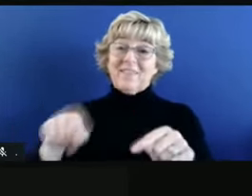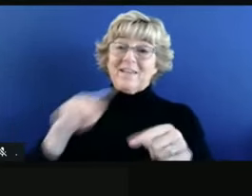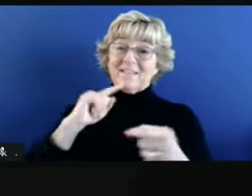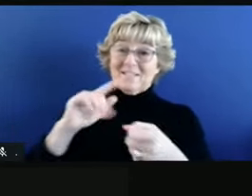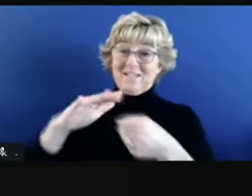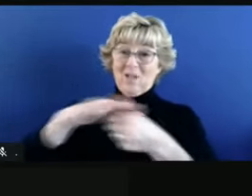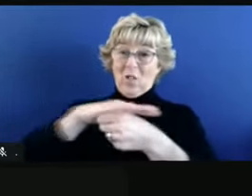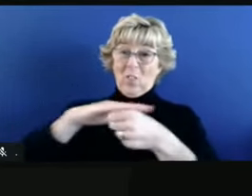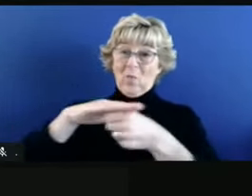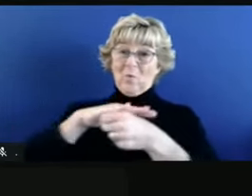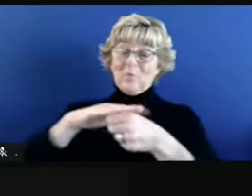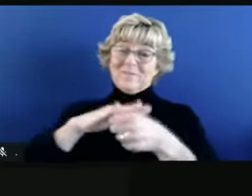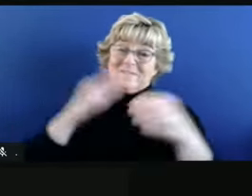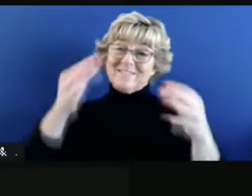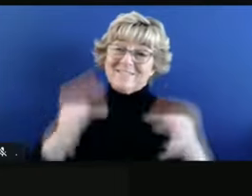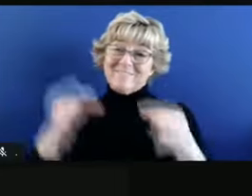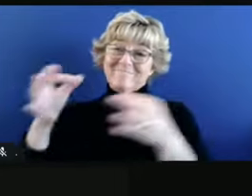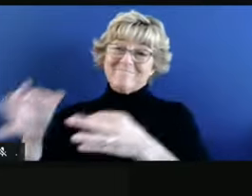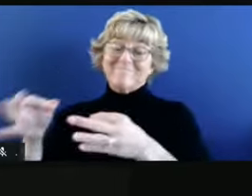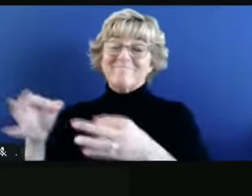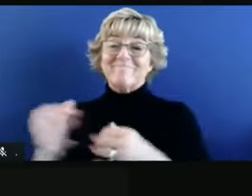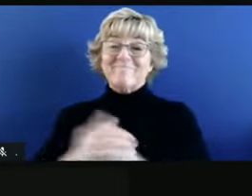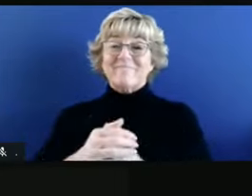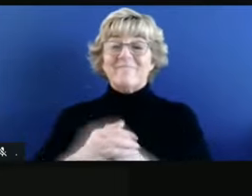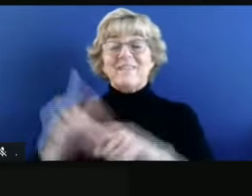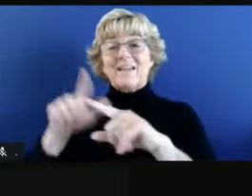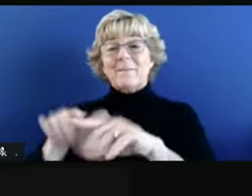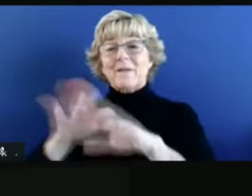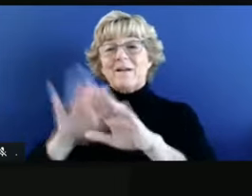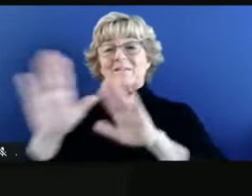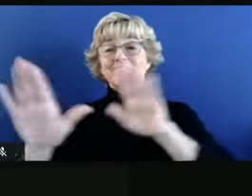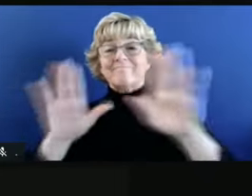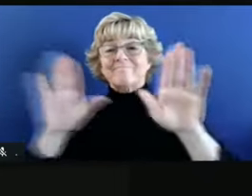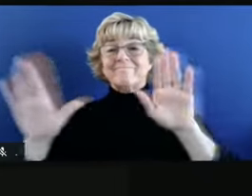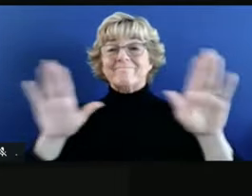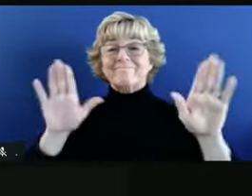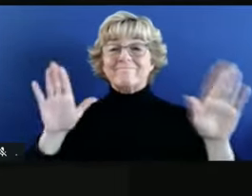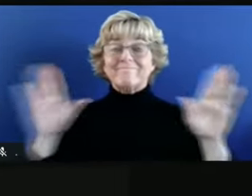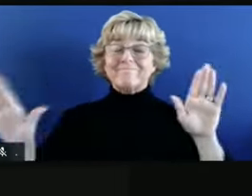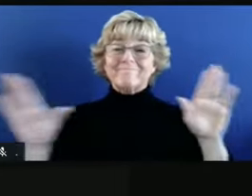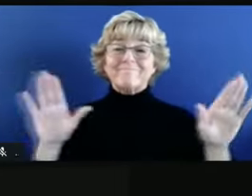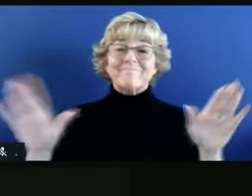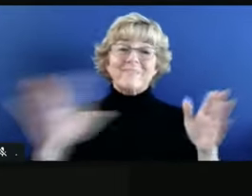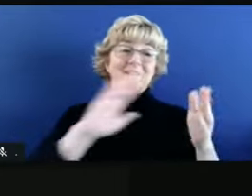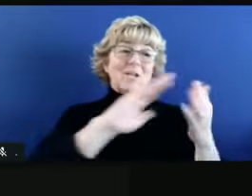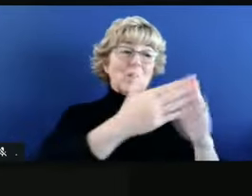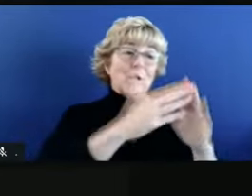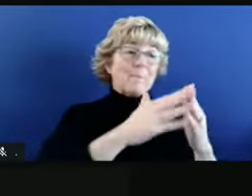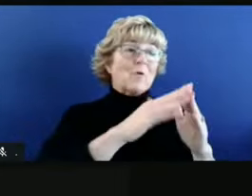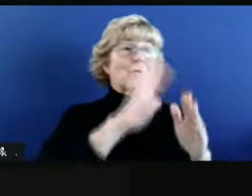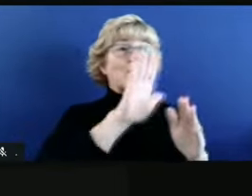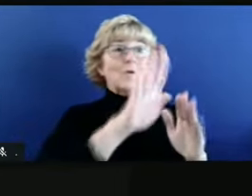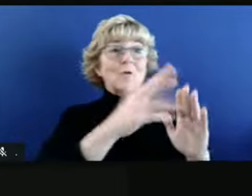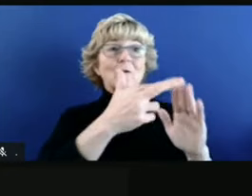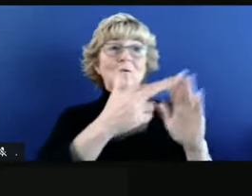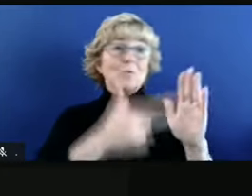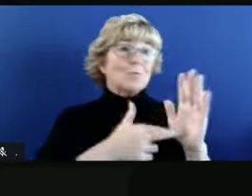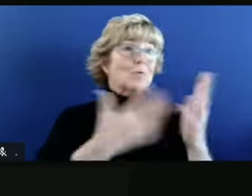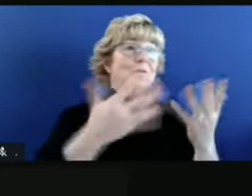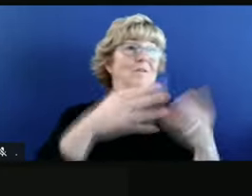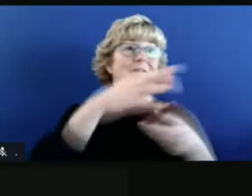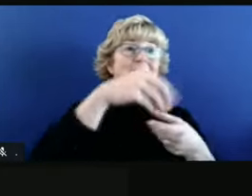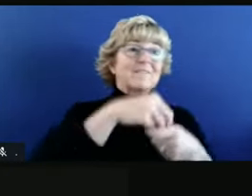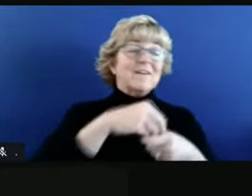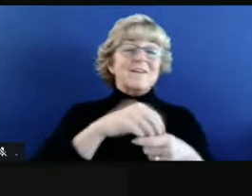decision, that I think the characteristics of each community are important to take into account. And by taking those